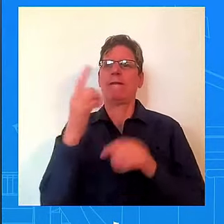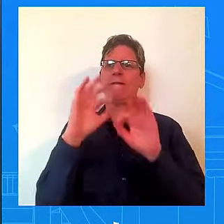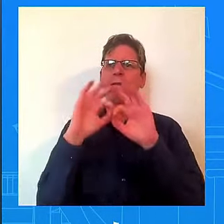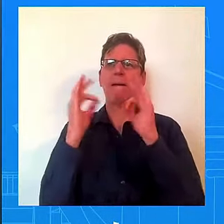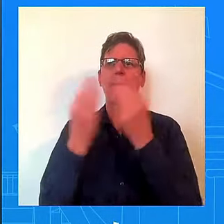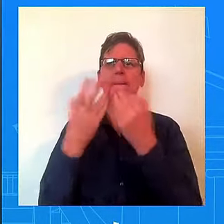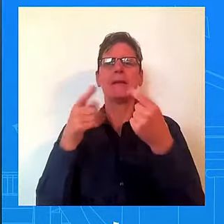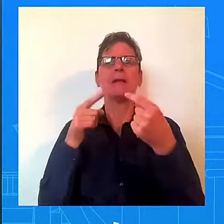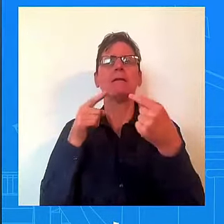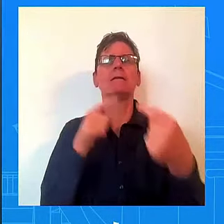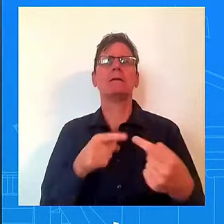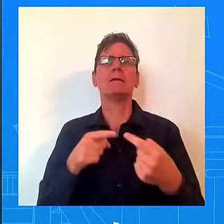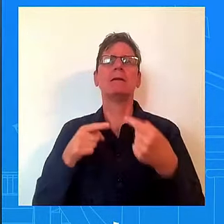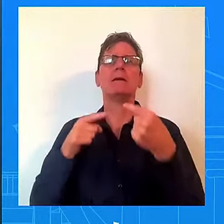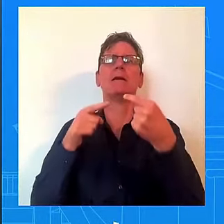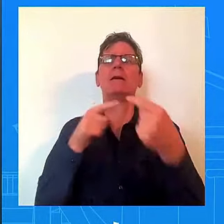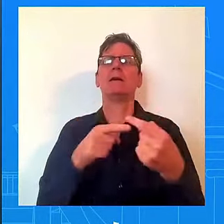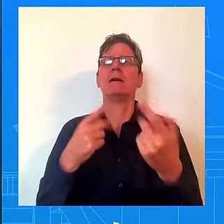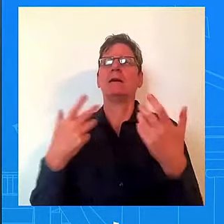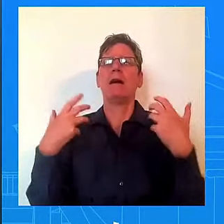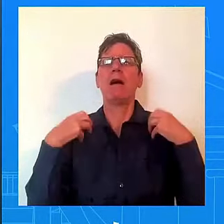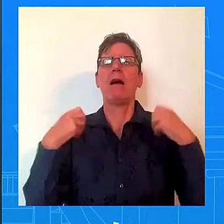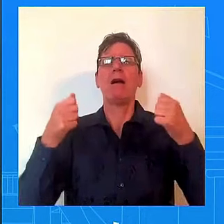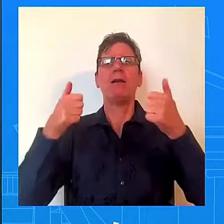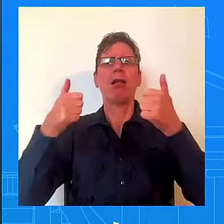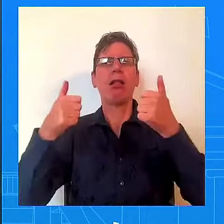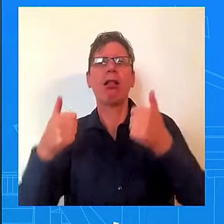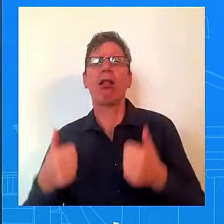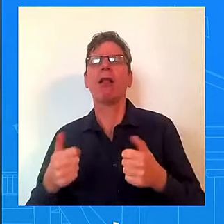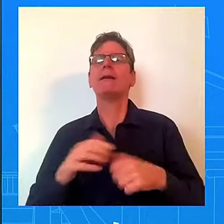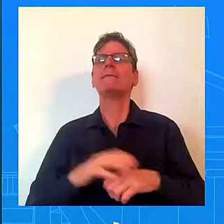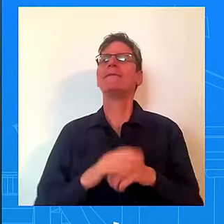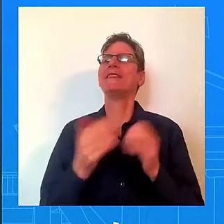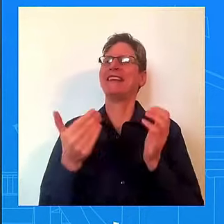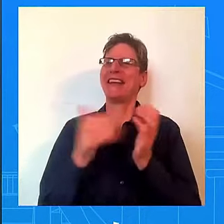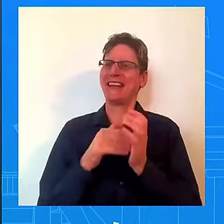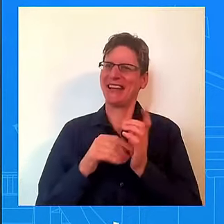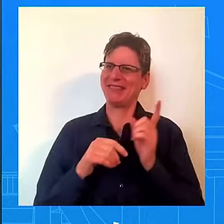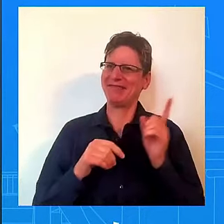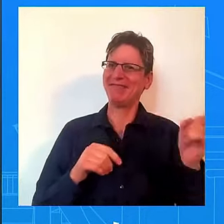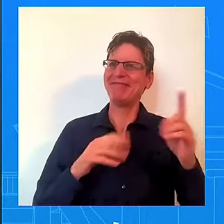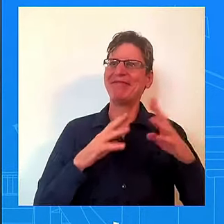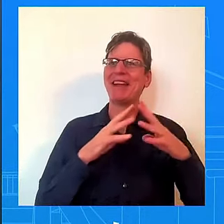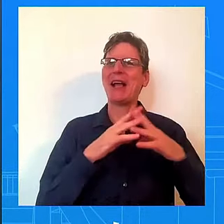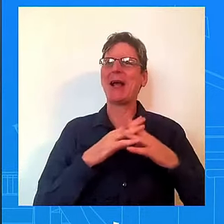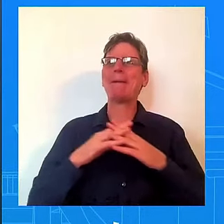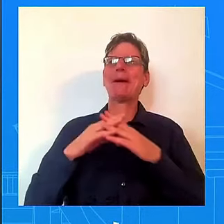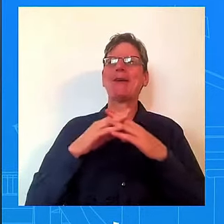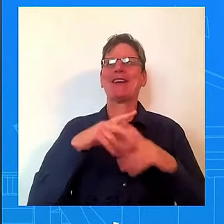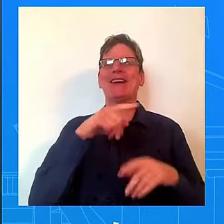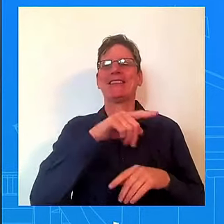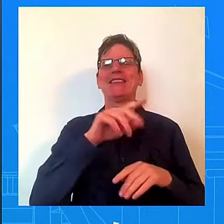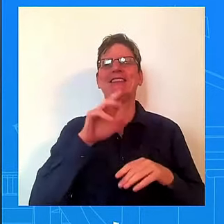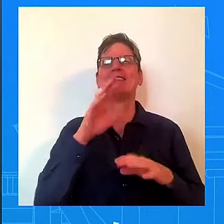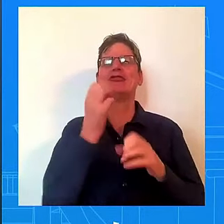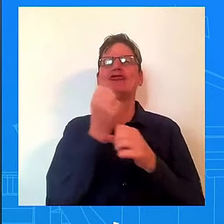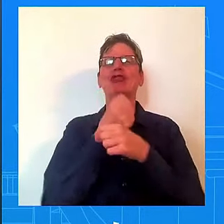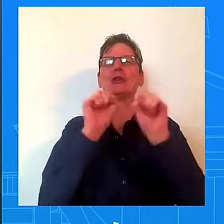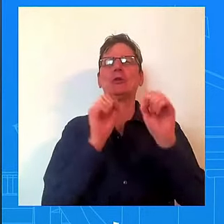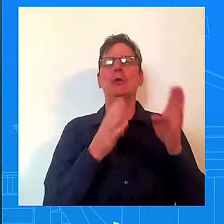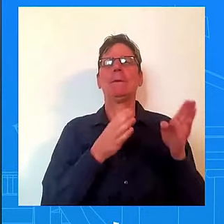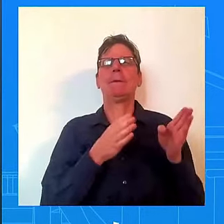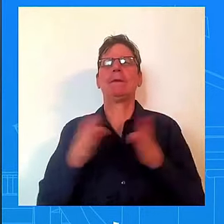they were able to move out of their very small apartment that didn't meet their needs into a subsidized, newly constructed